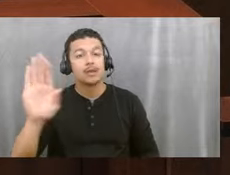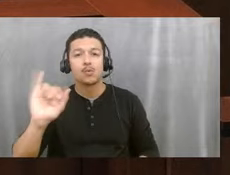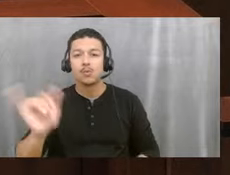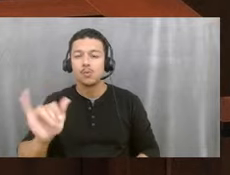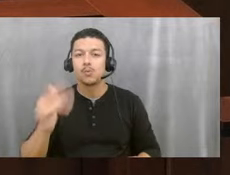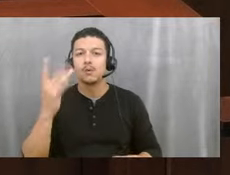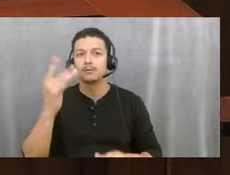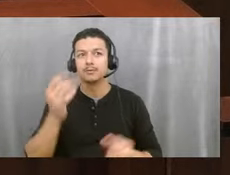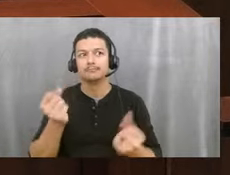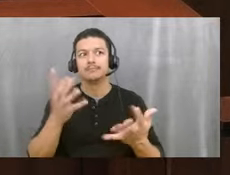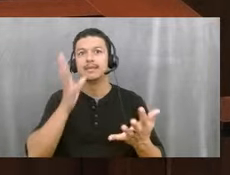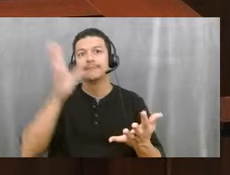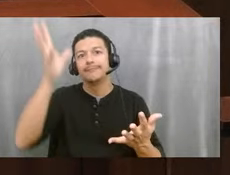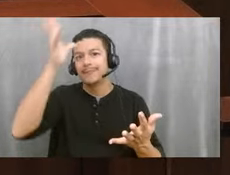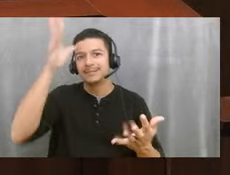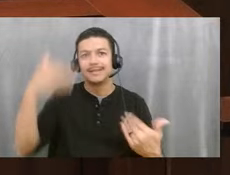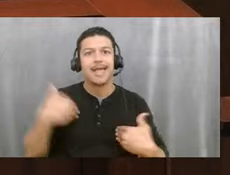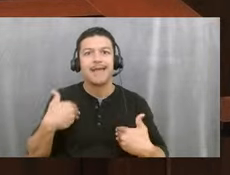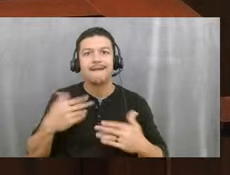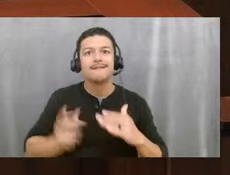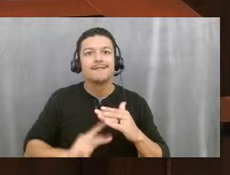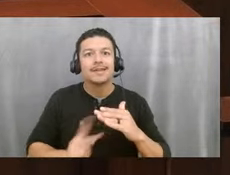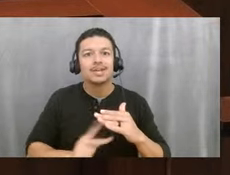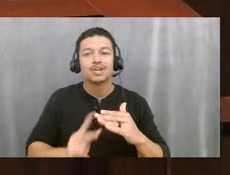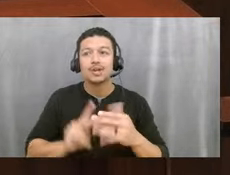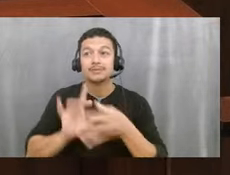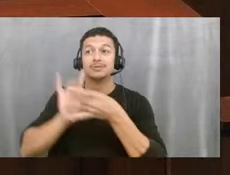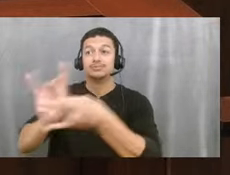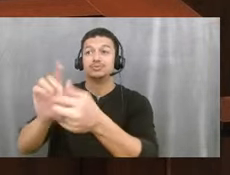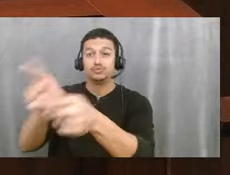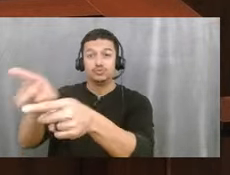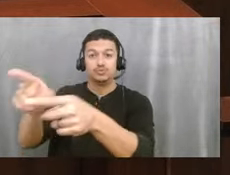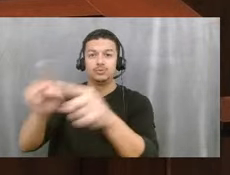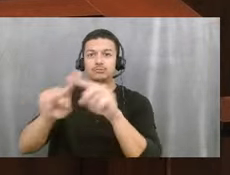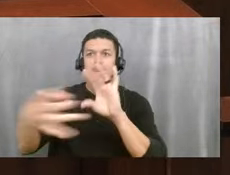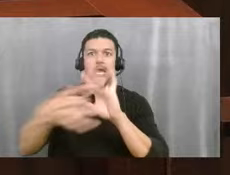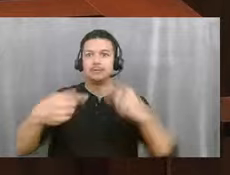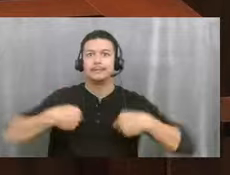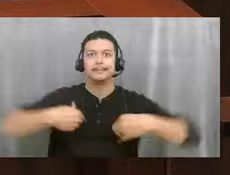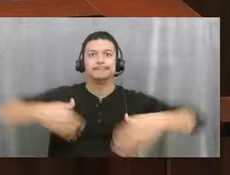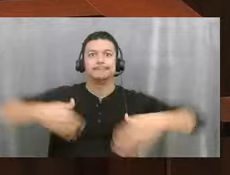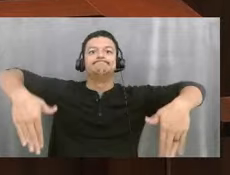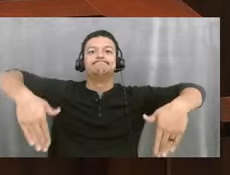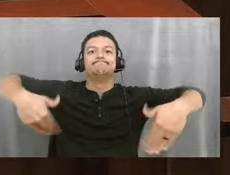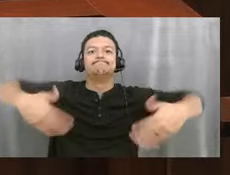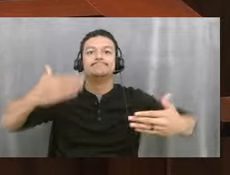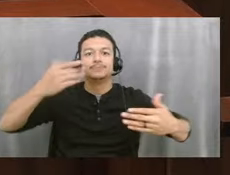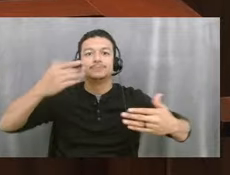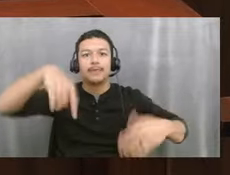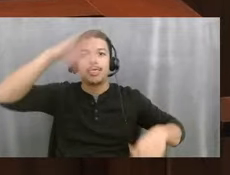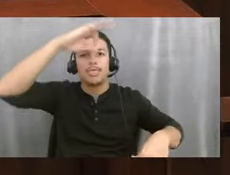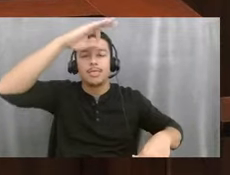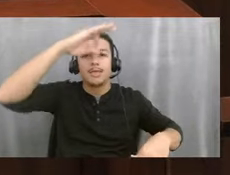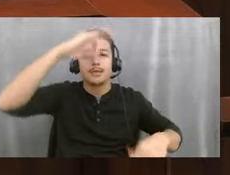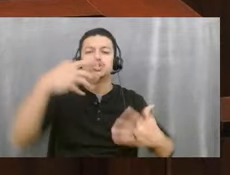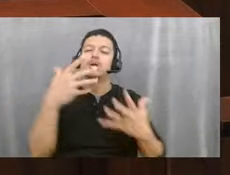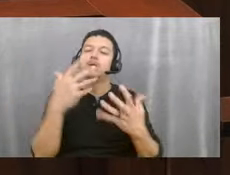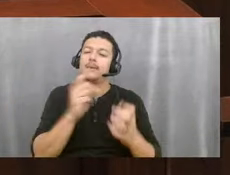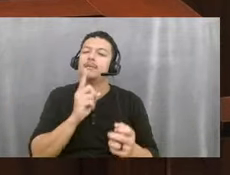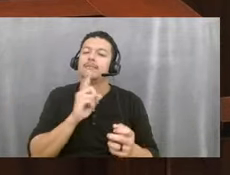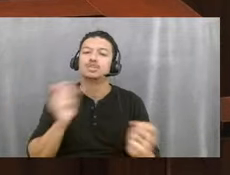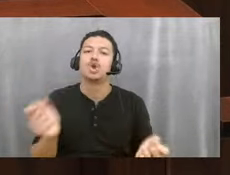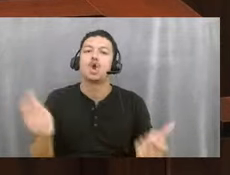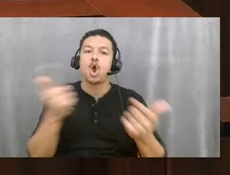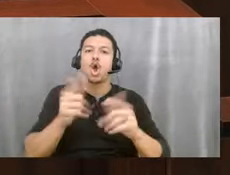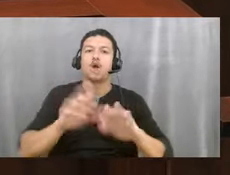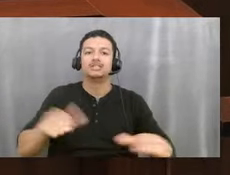not already engaged with us. They're engaged with you, but they haven't yet engaged with us. So we want to make sure that all children have the ability to sign